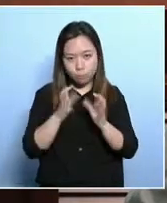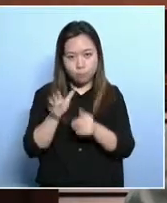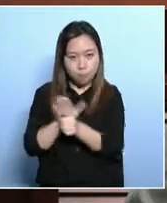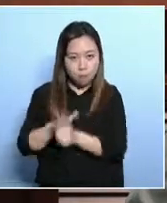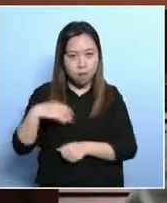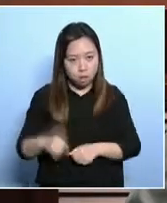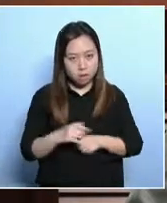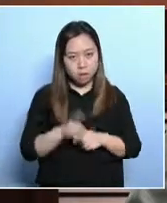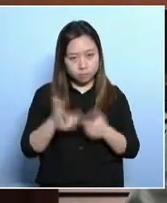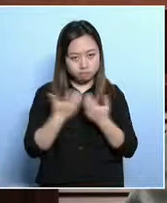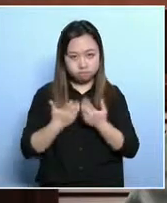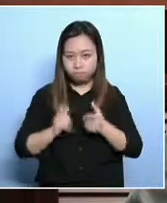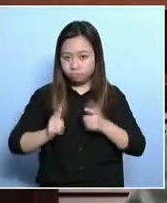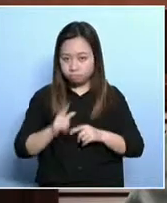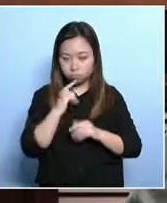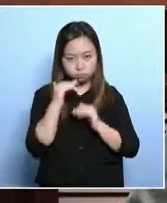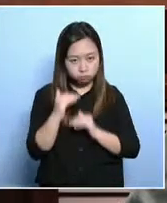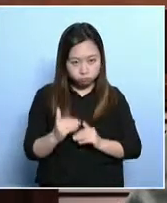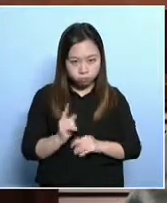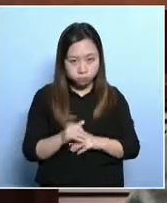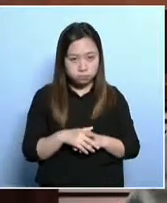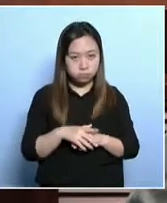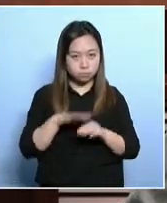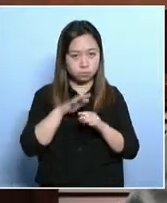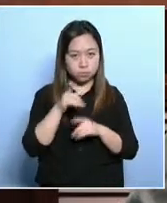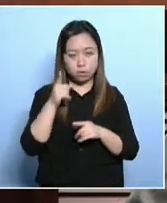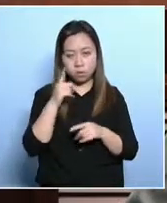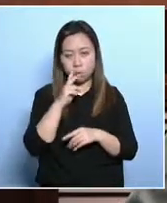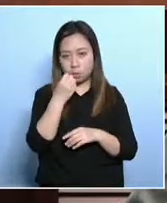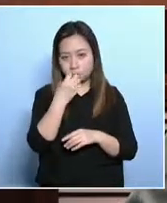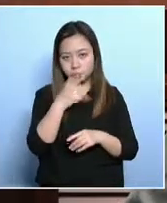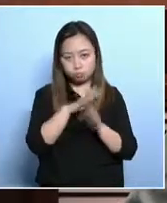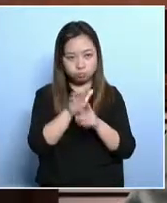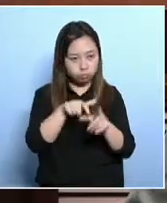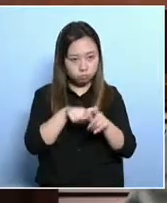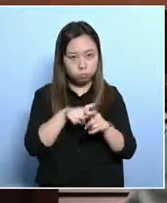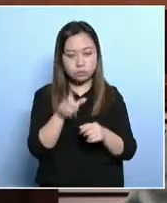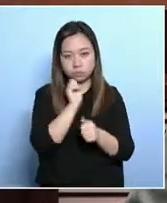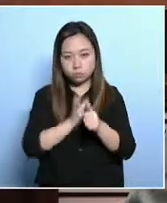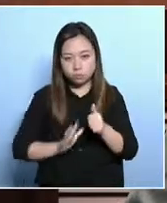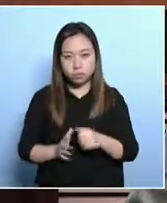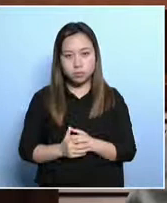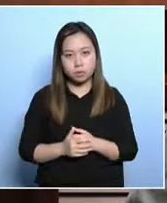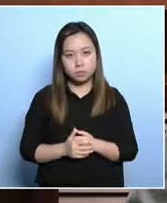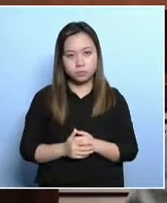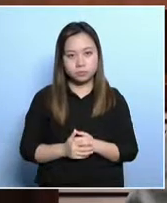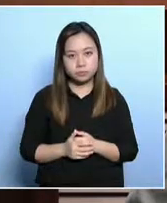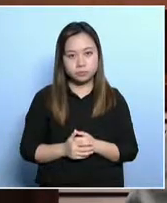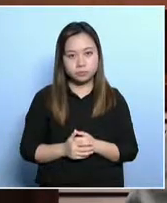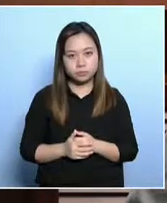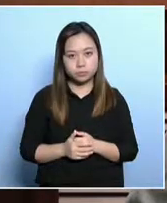Also, the poor poverty situation is not fully taken into account.